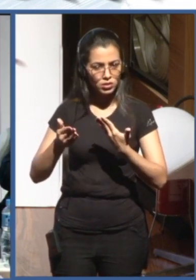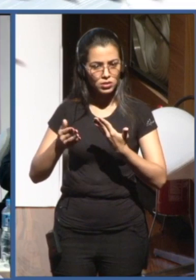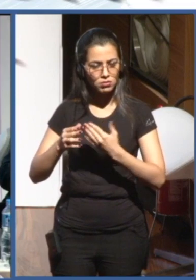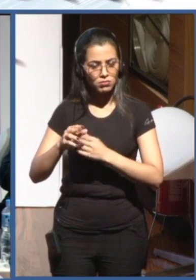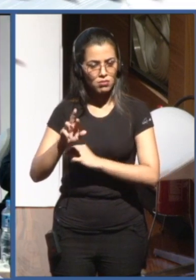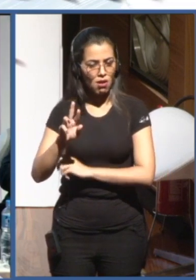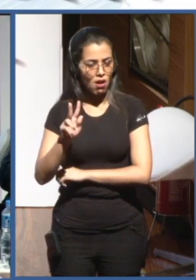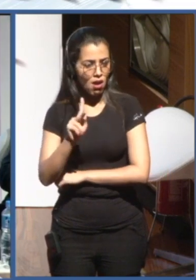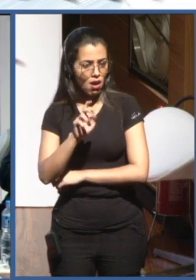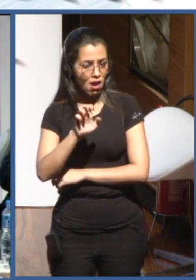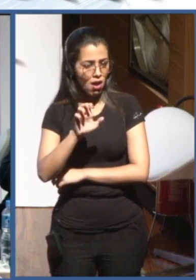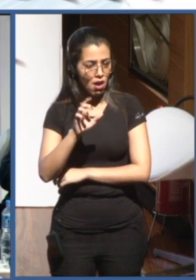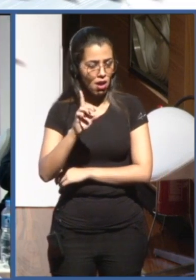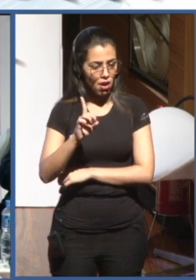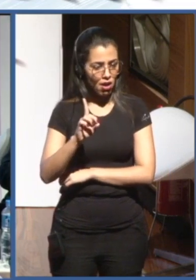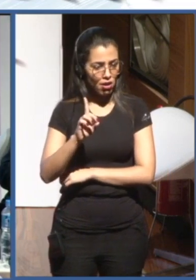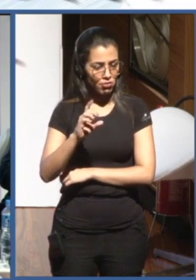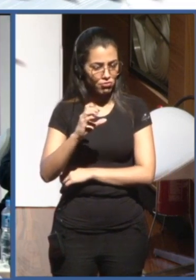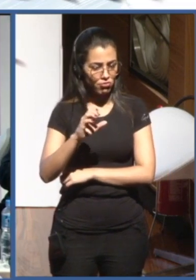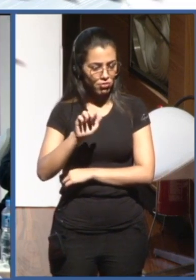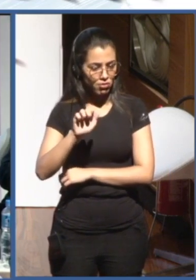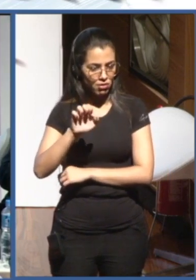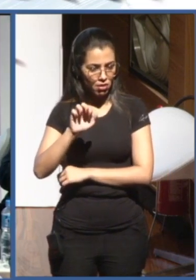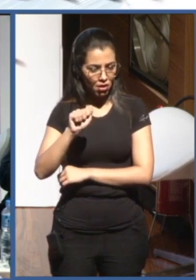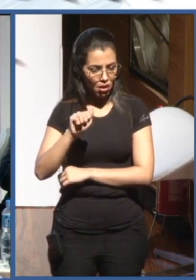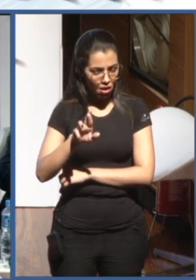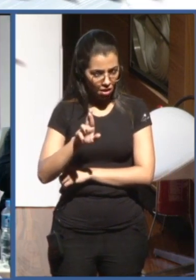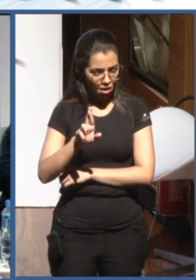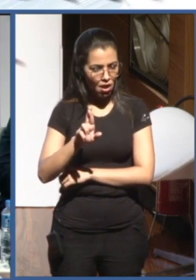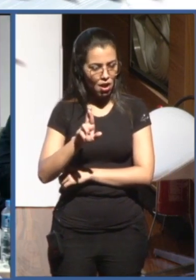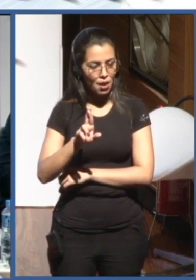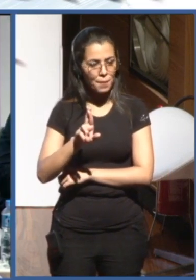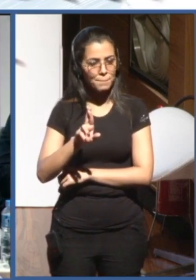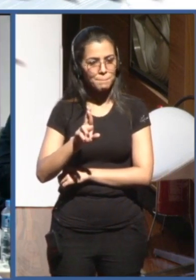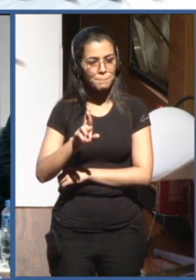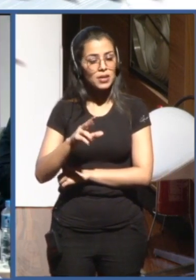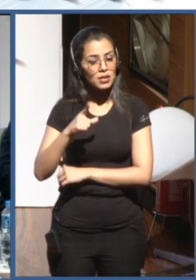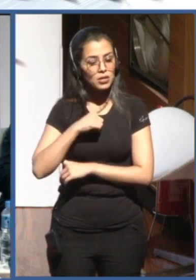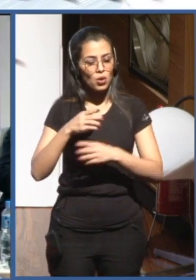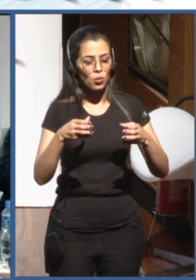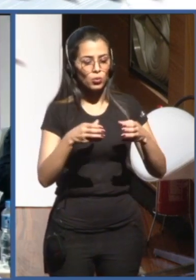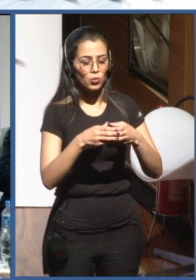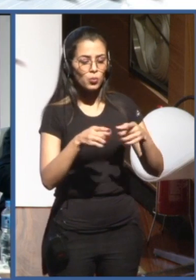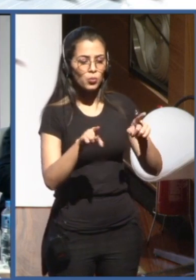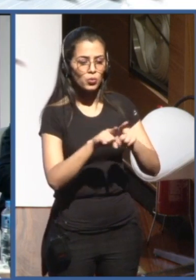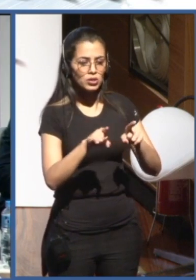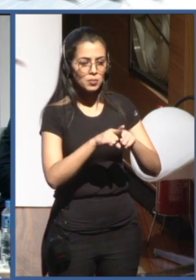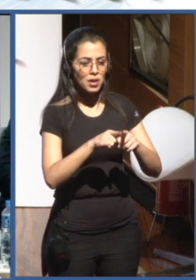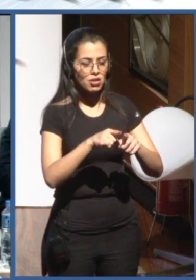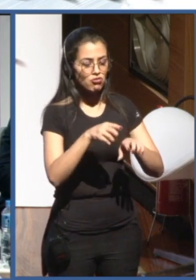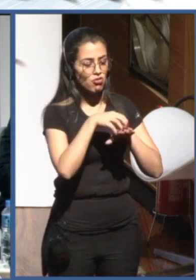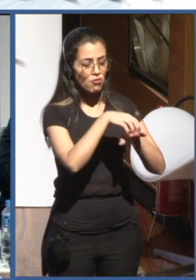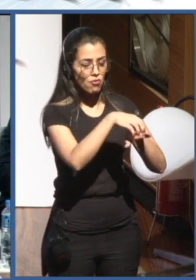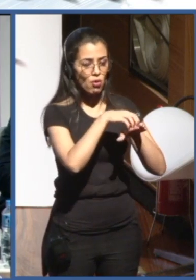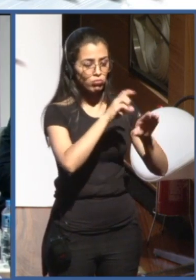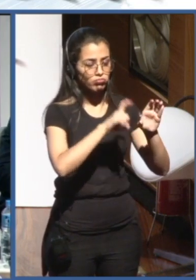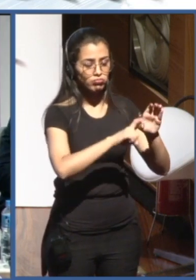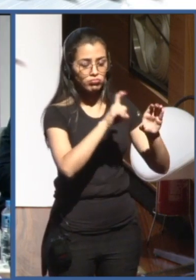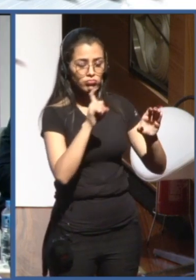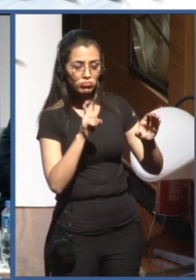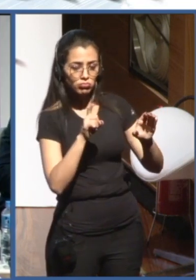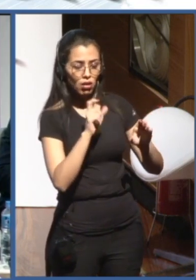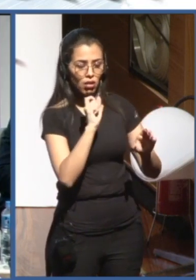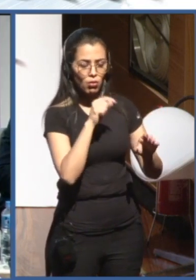autonomous vehicles group, which is actually developing what you would call a driving test for AI-driven